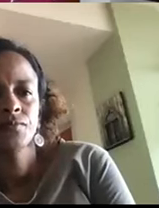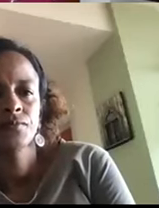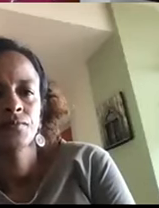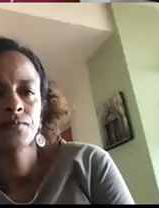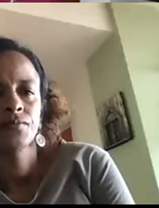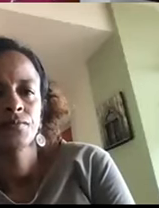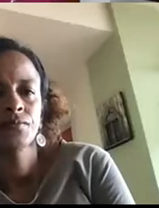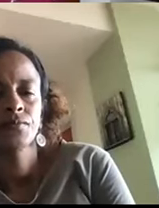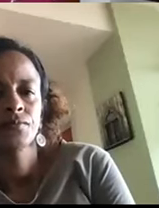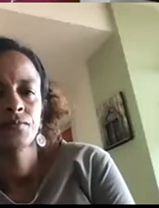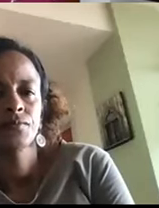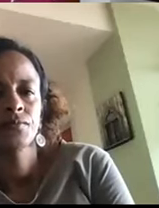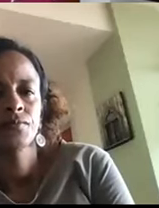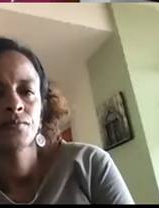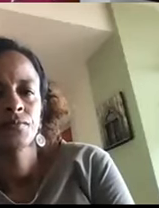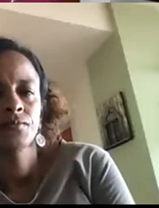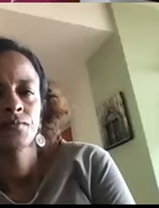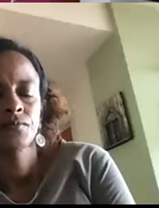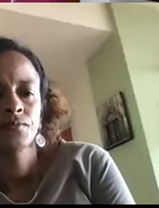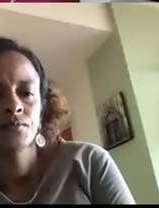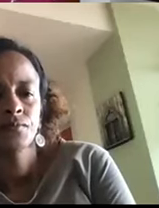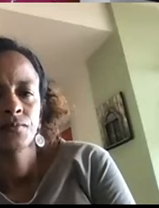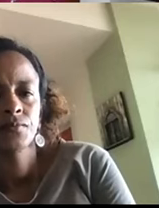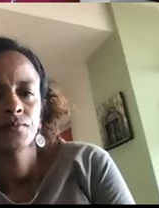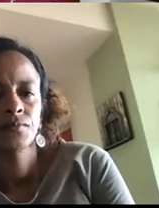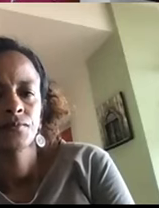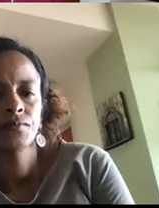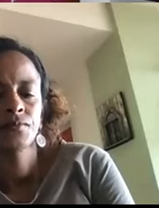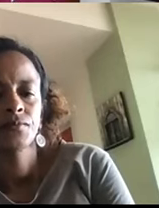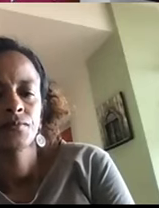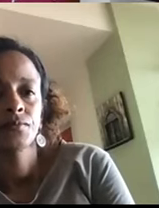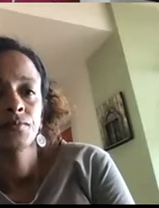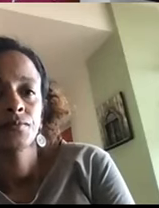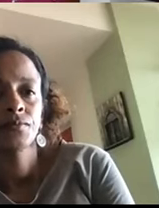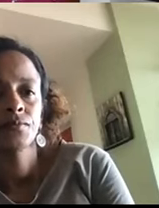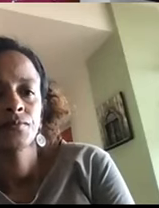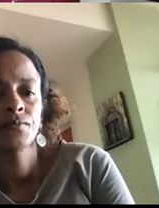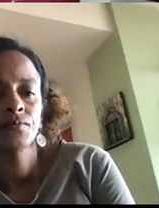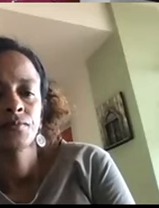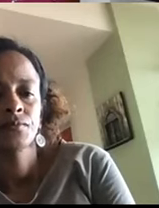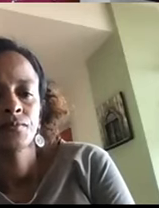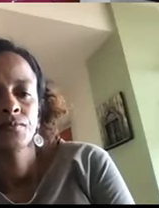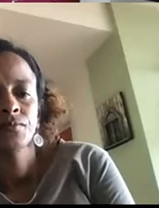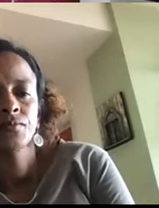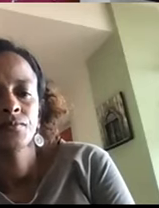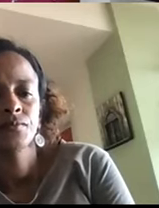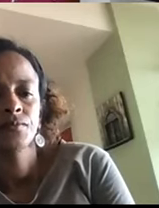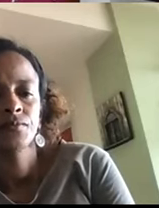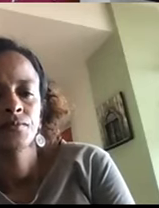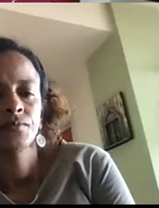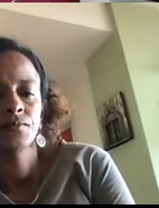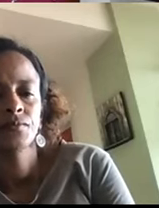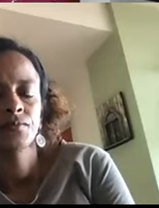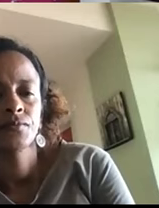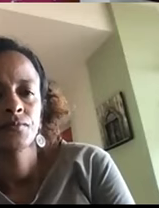structures, community things that have been put, strategies that have been put in place to make change happen. Because we